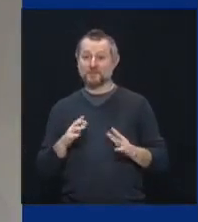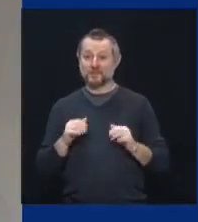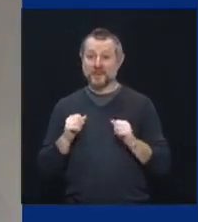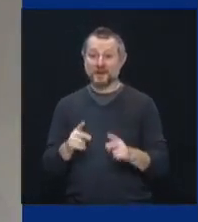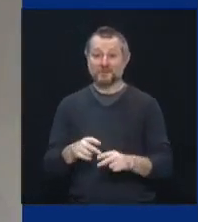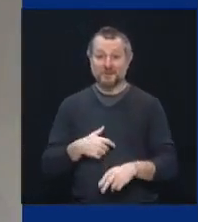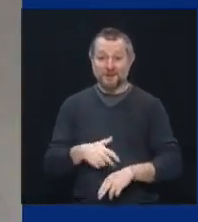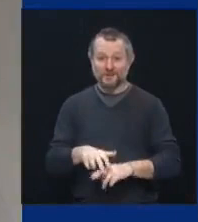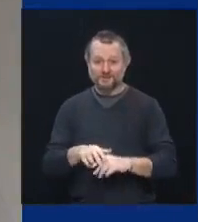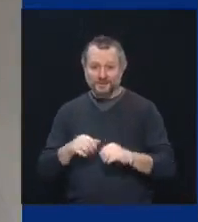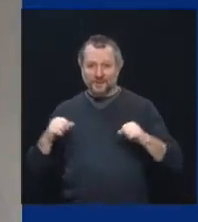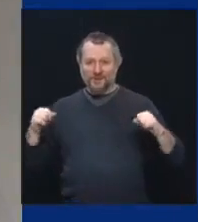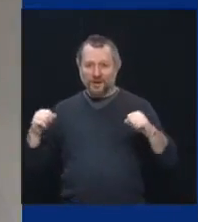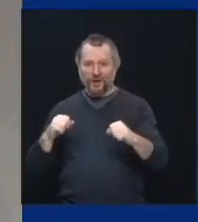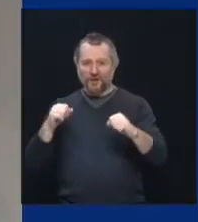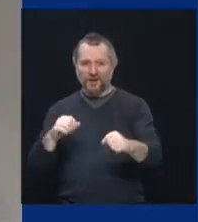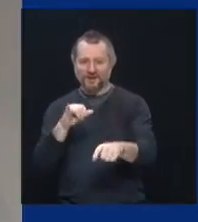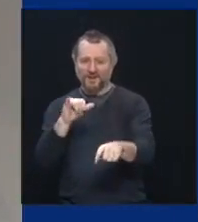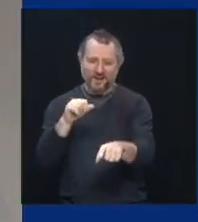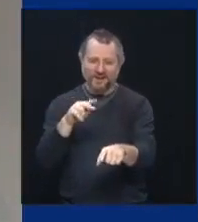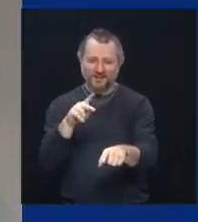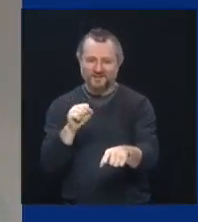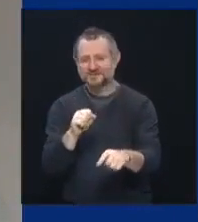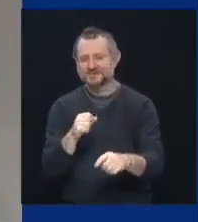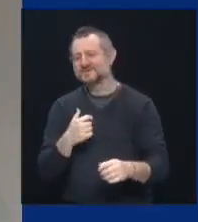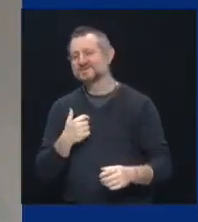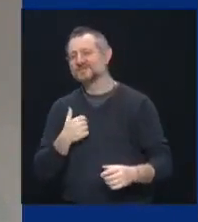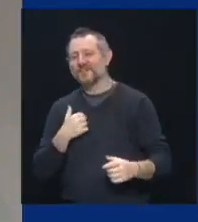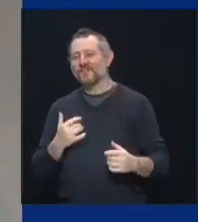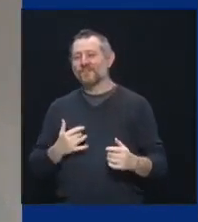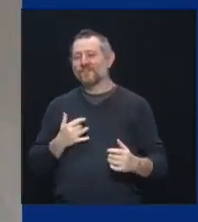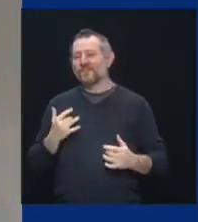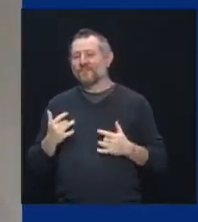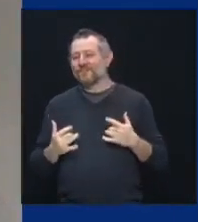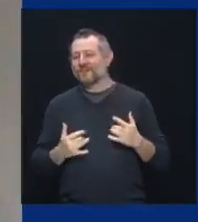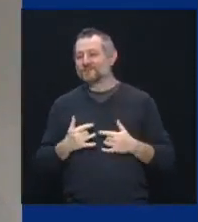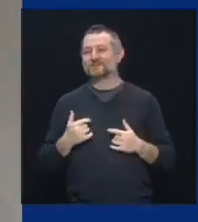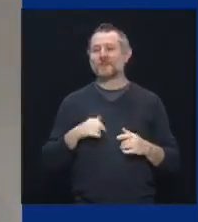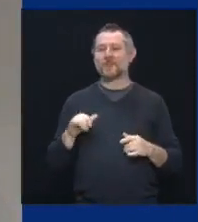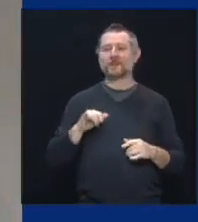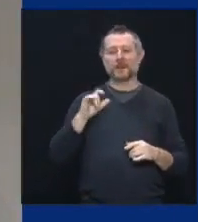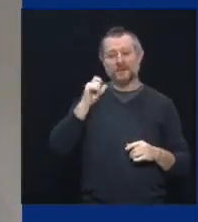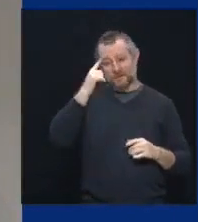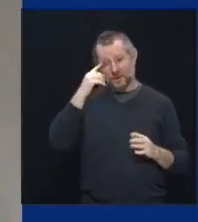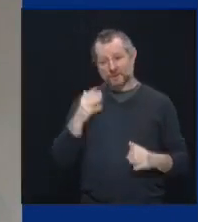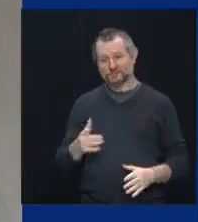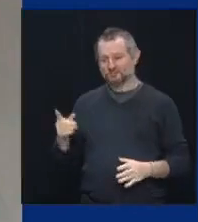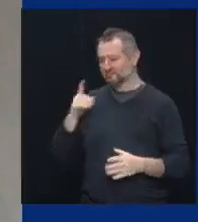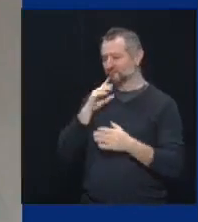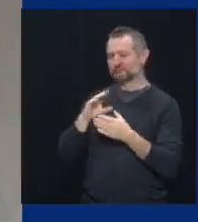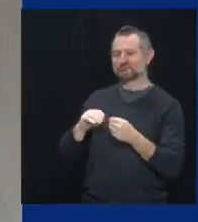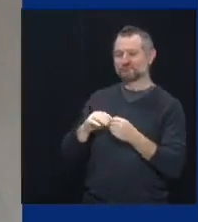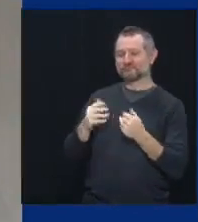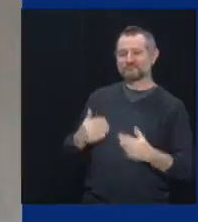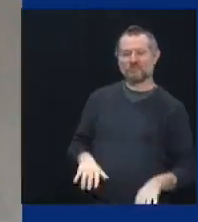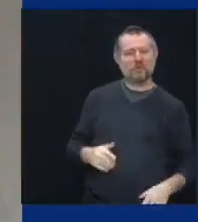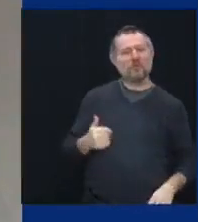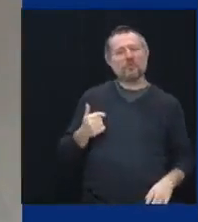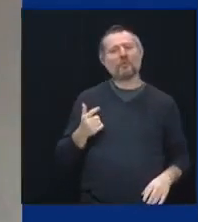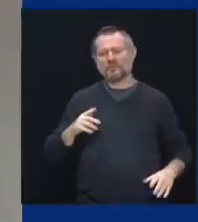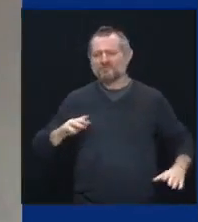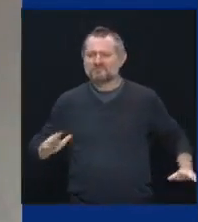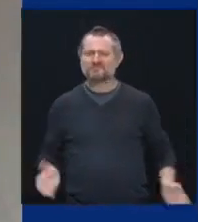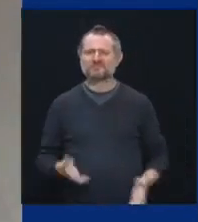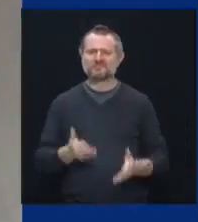on the Yankees, you know, I'm just excited. So, you know, like the governor said, you know, continue to get vaccinated, do the right